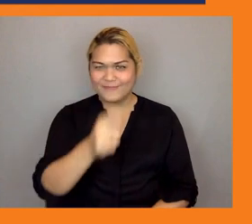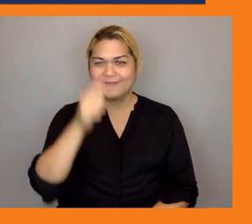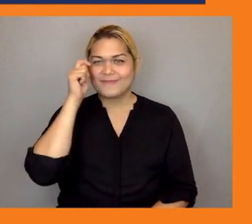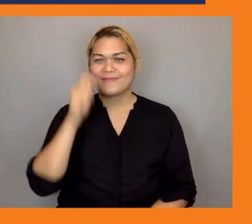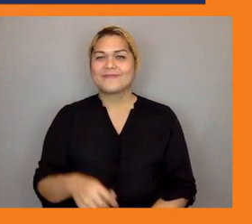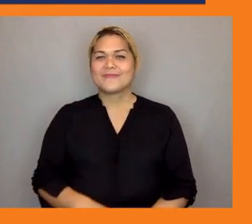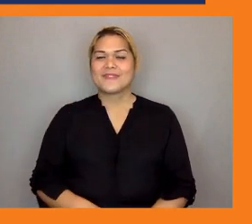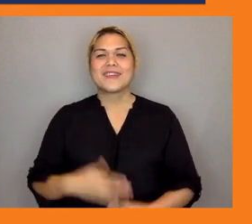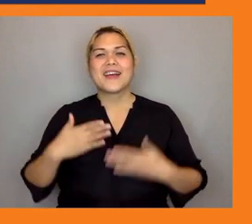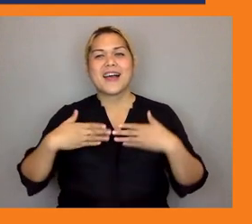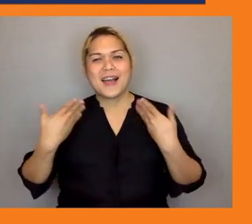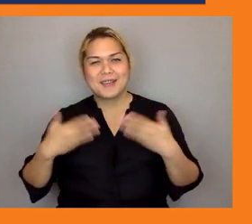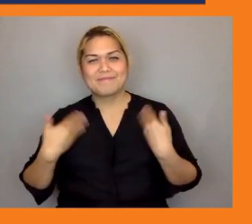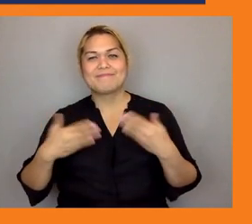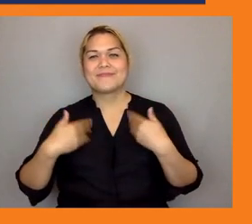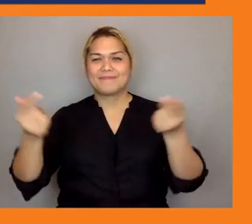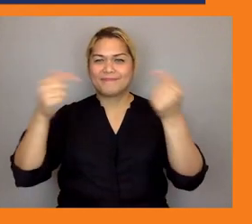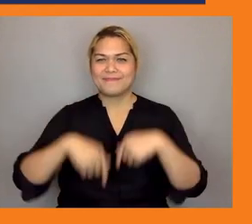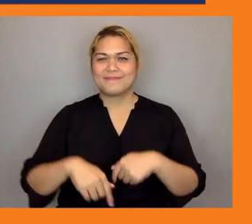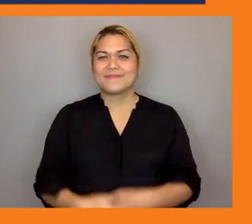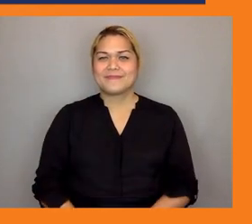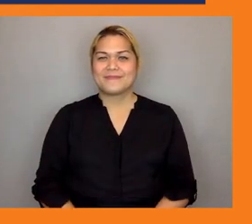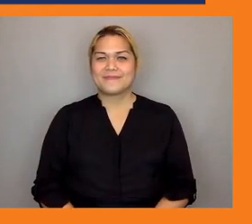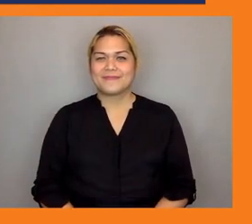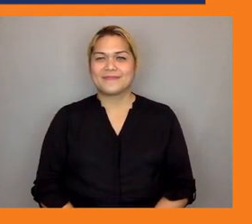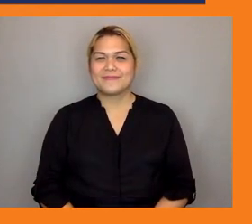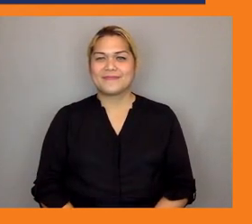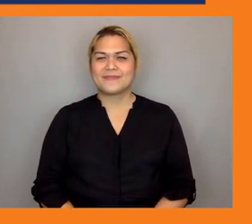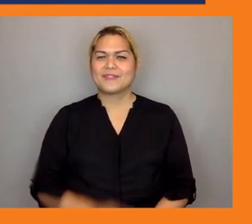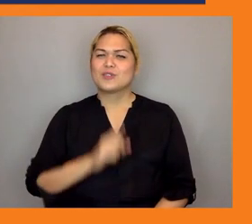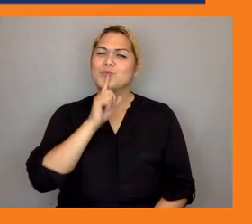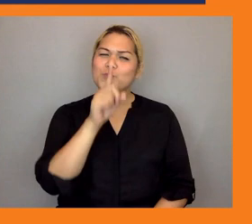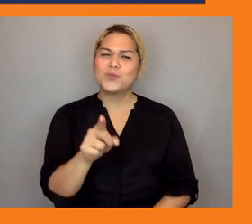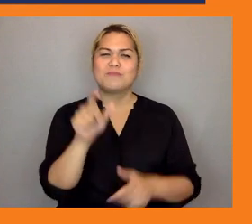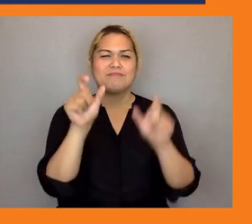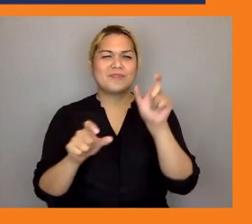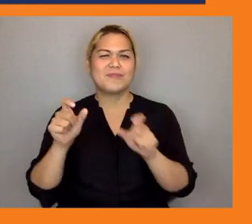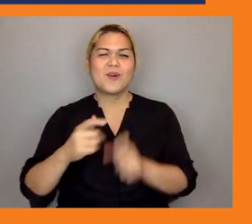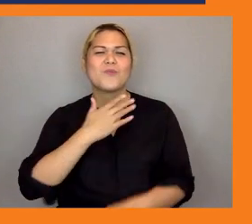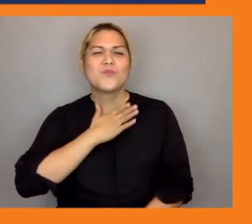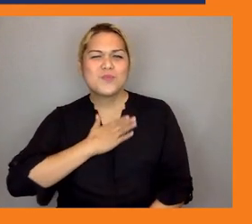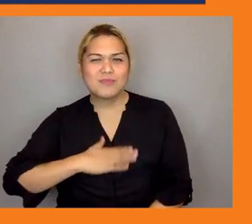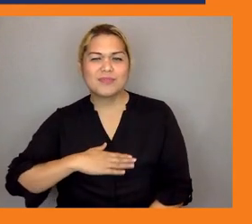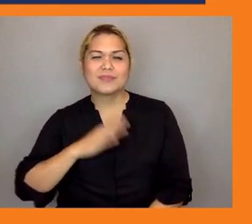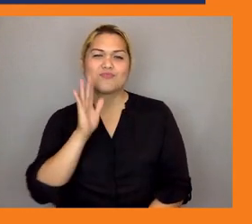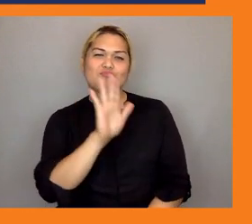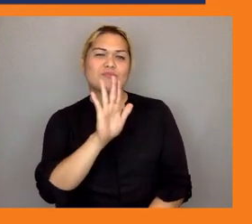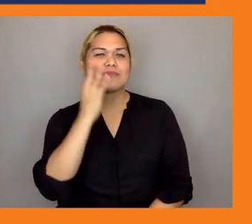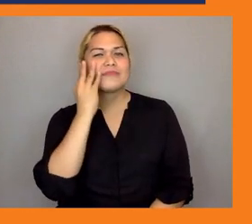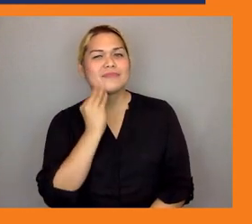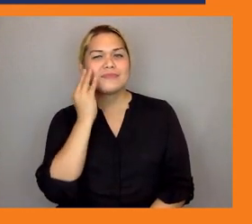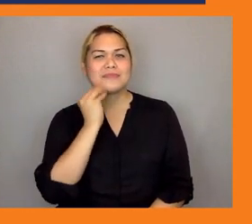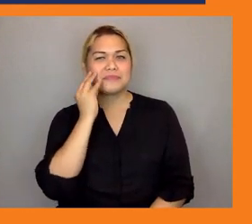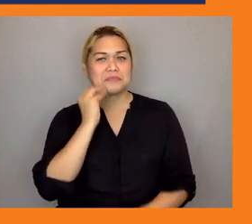i'm sure a lot of people are dying to know what young people have done so far would you mind enlightening us on some youth-led